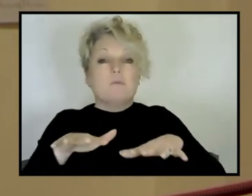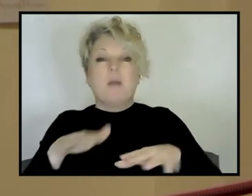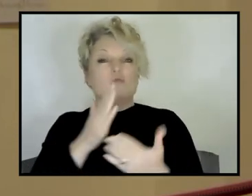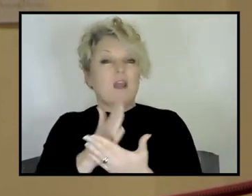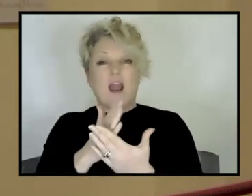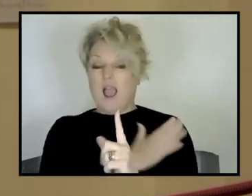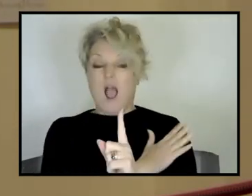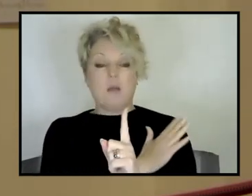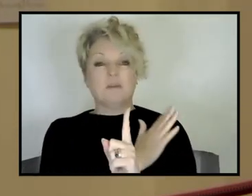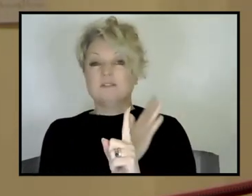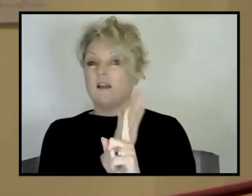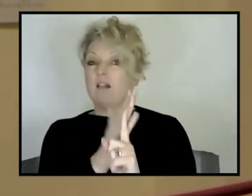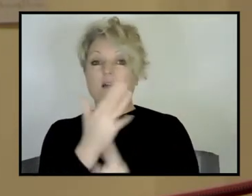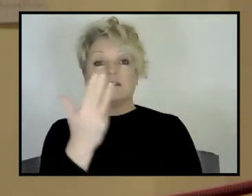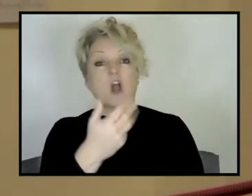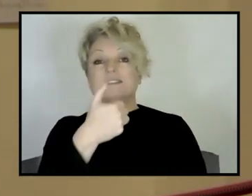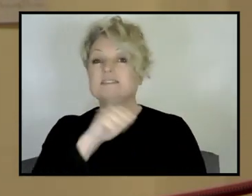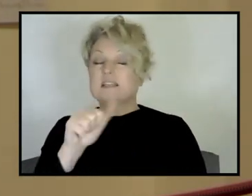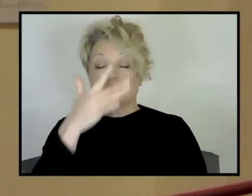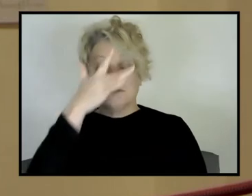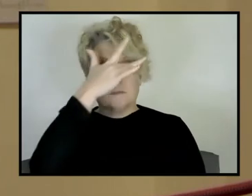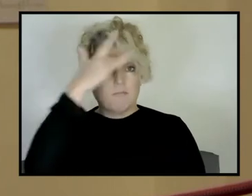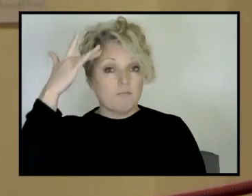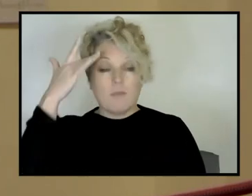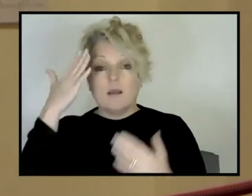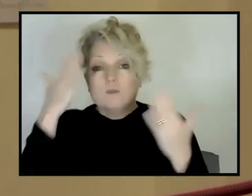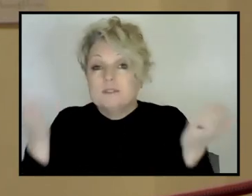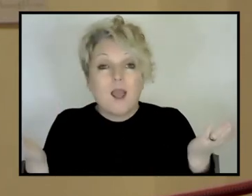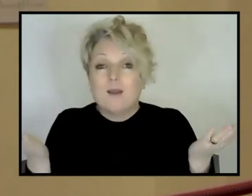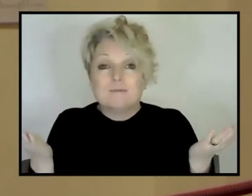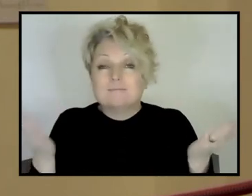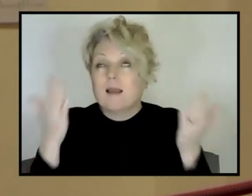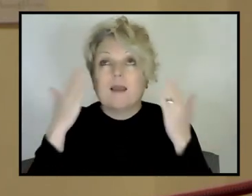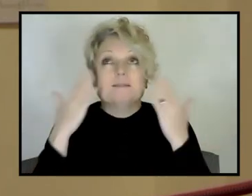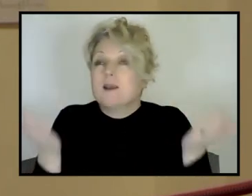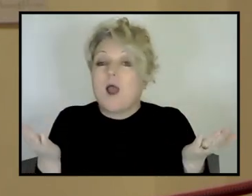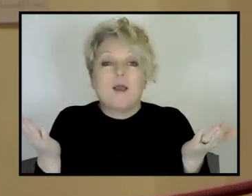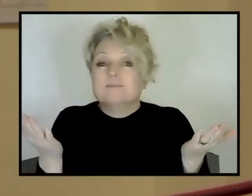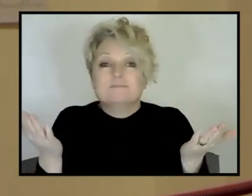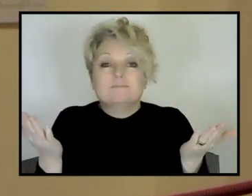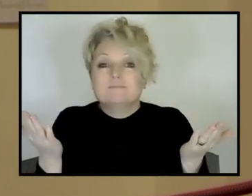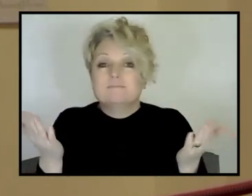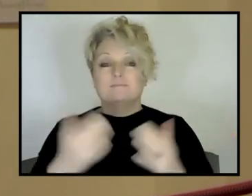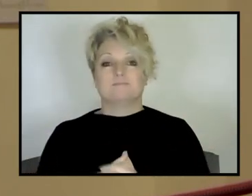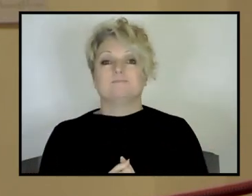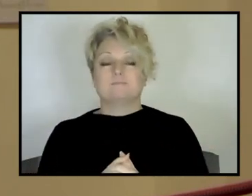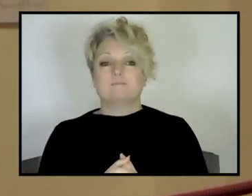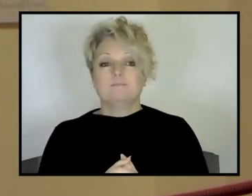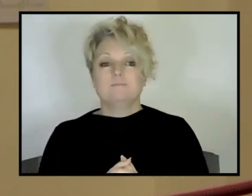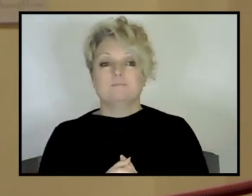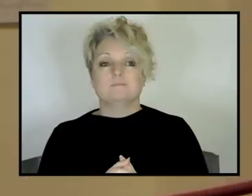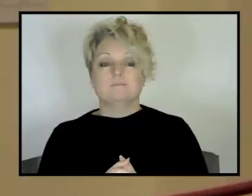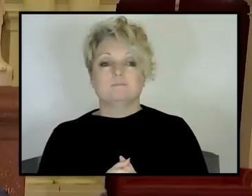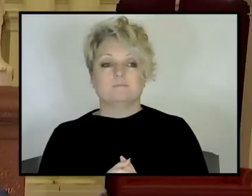tectonics would not have been able to be, uh, realised, um, because we didn't know what was going on in the oceans. Yeah.